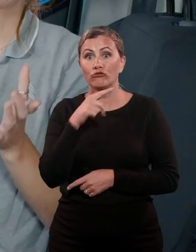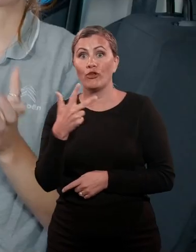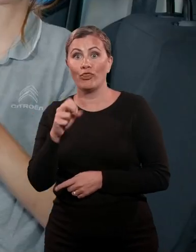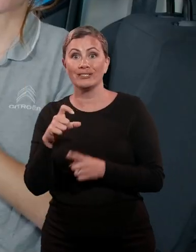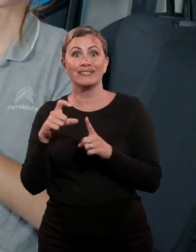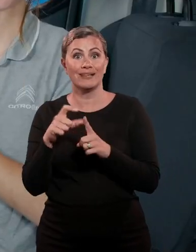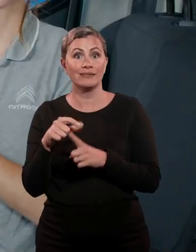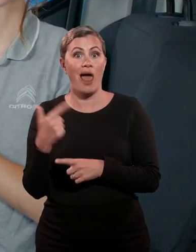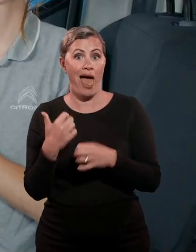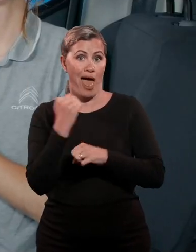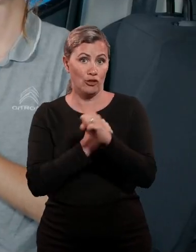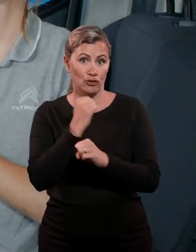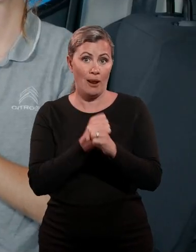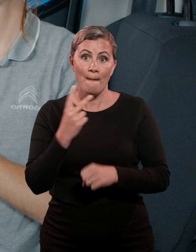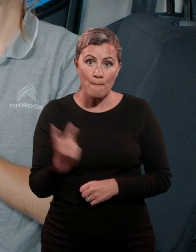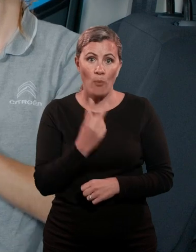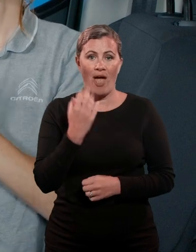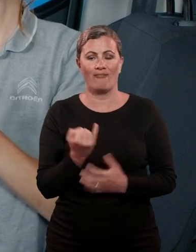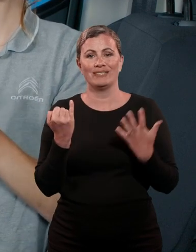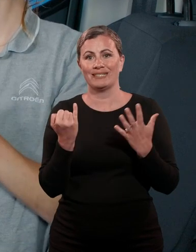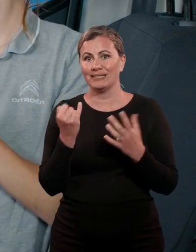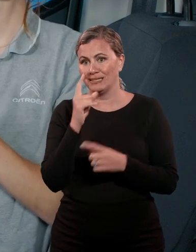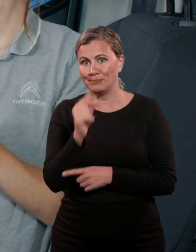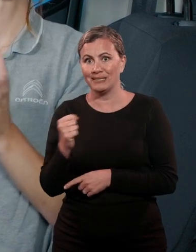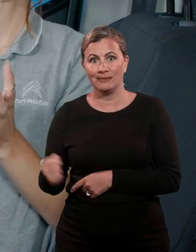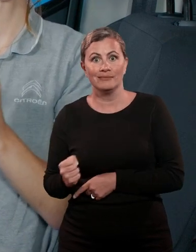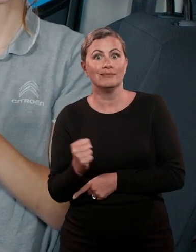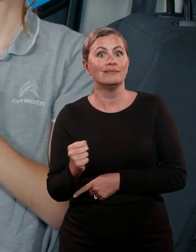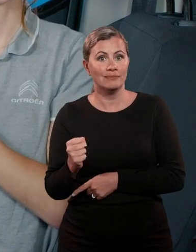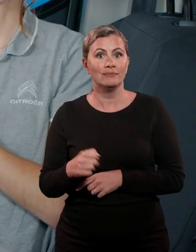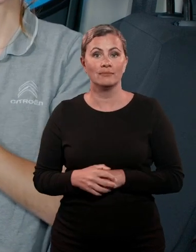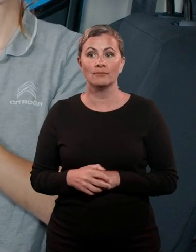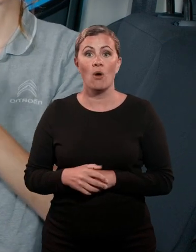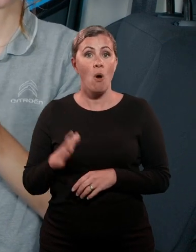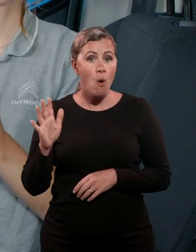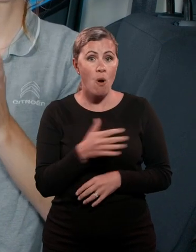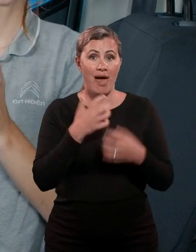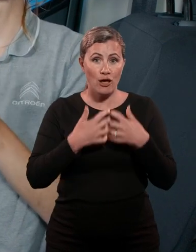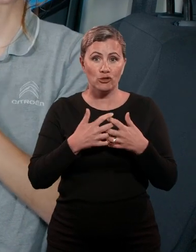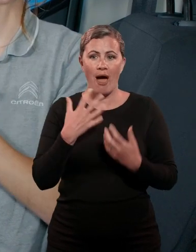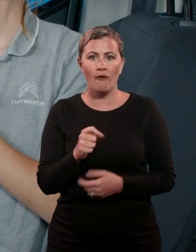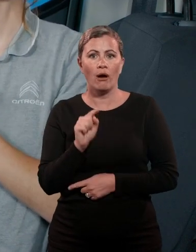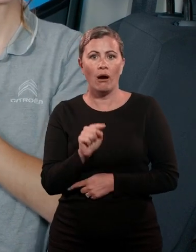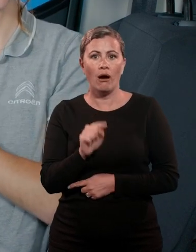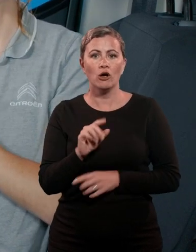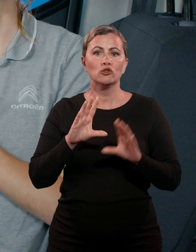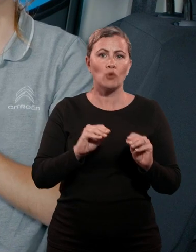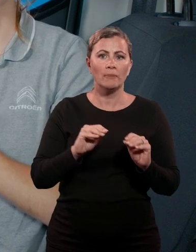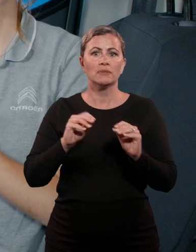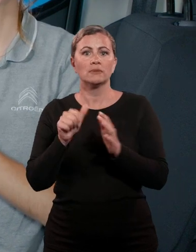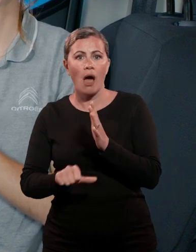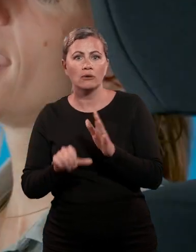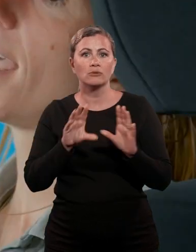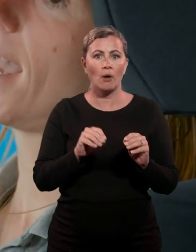with a 6-speed manual gearbox. All engines come with stop and start technology for improved fuel consumption and lower